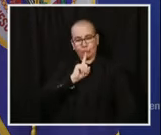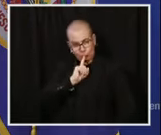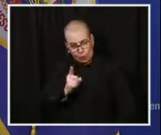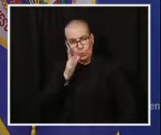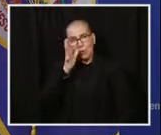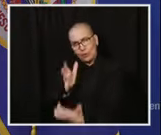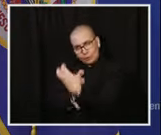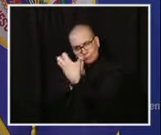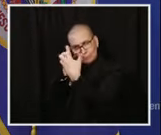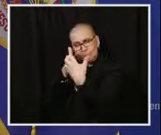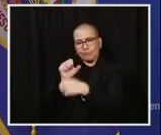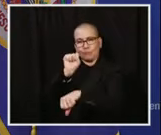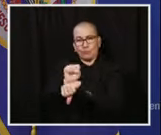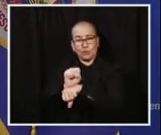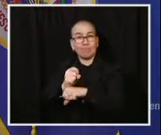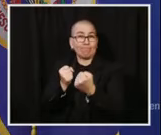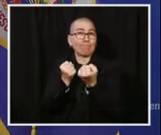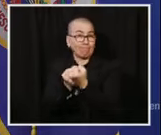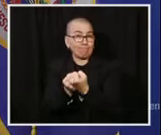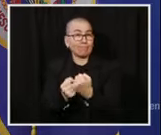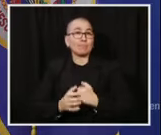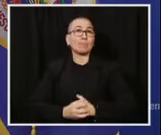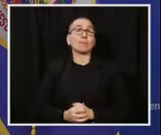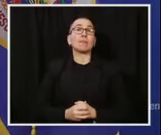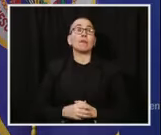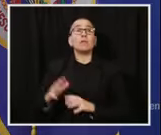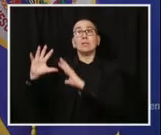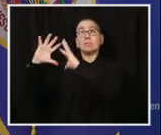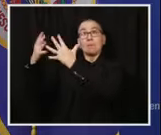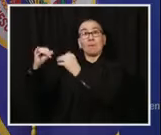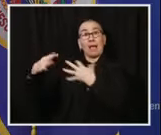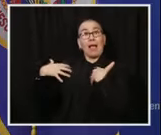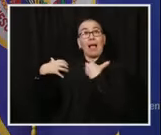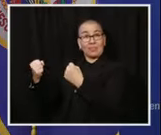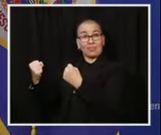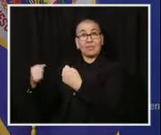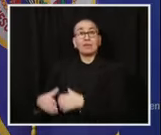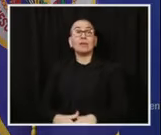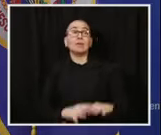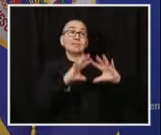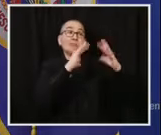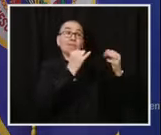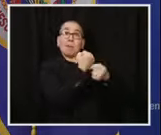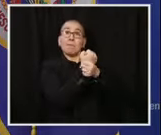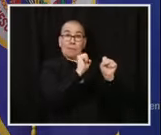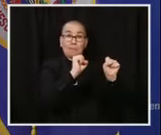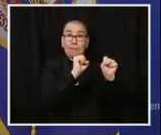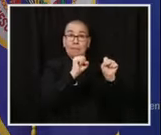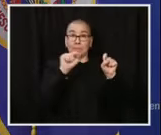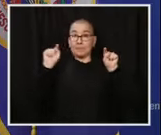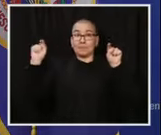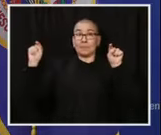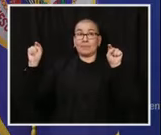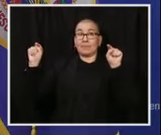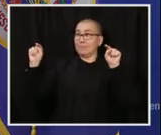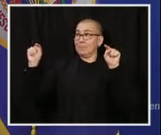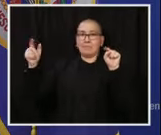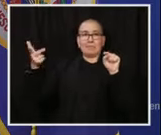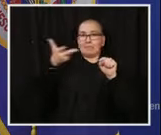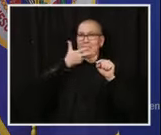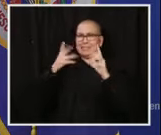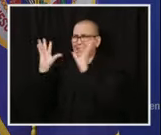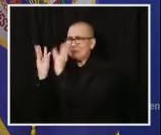In consultation with the Department of Health and the Department of Public Safety, we developed a training plan to train our non-medical soldiers and airmen